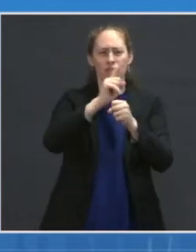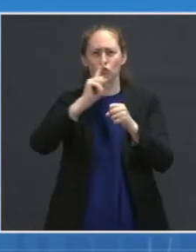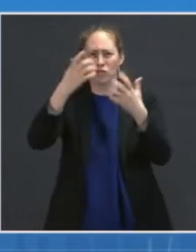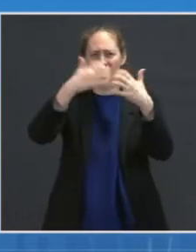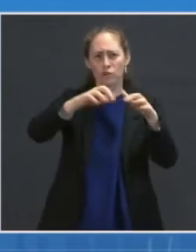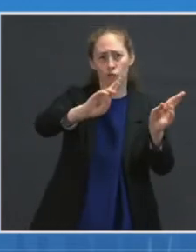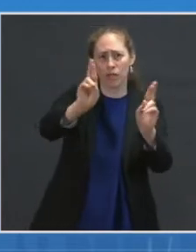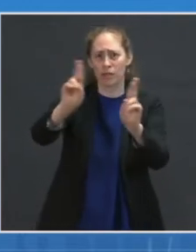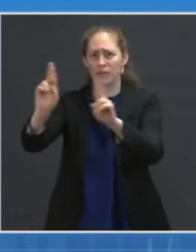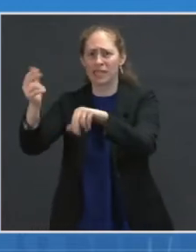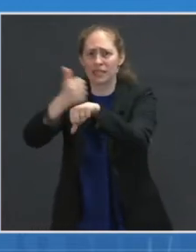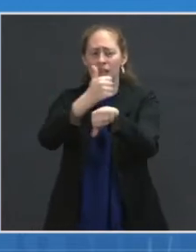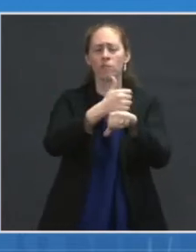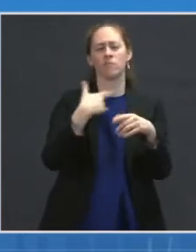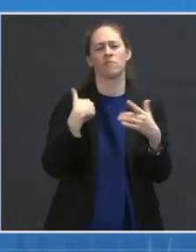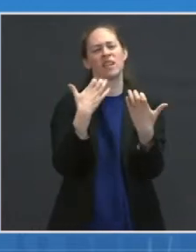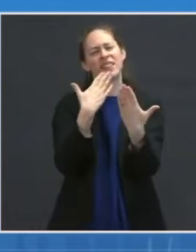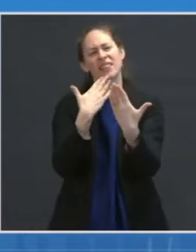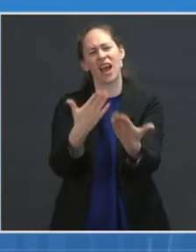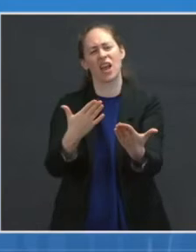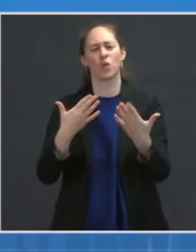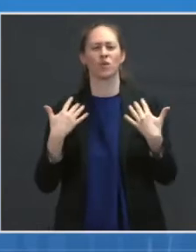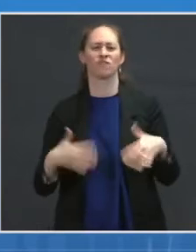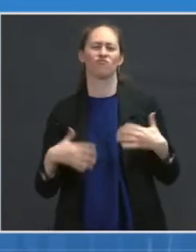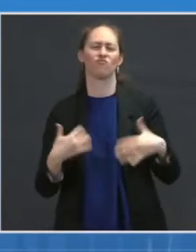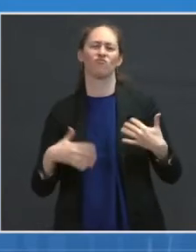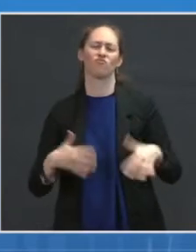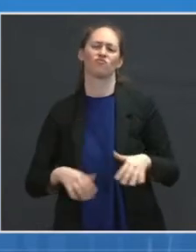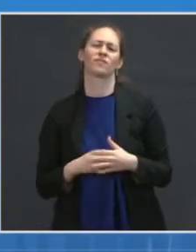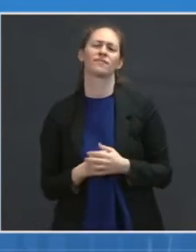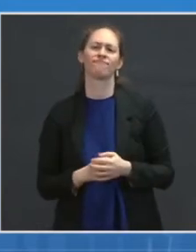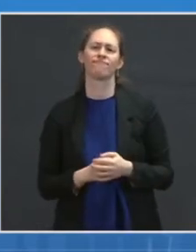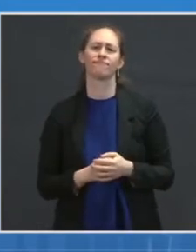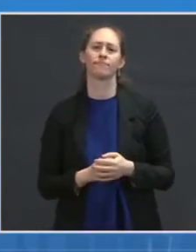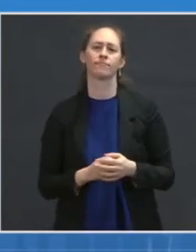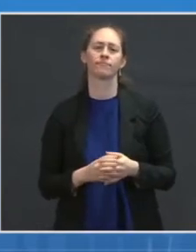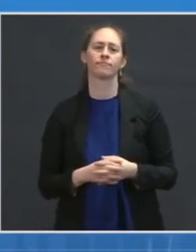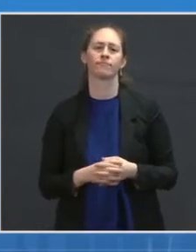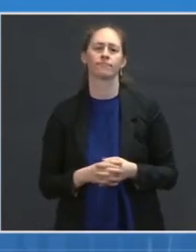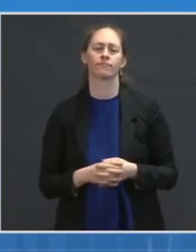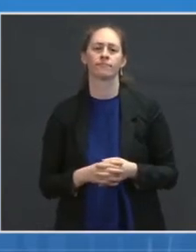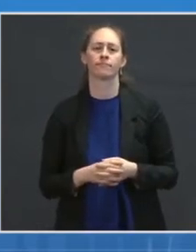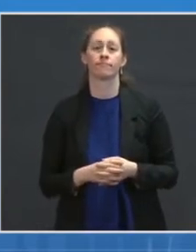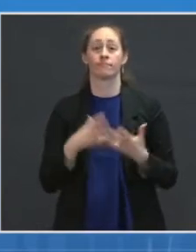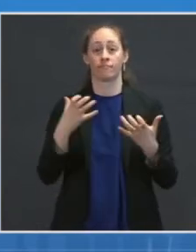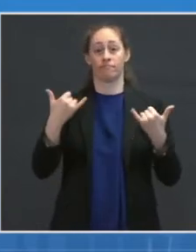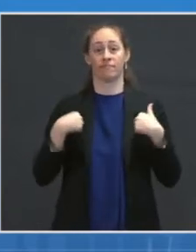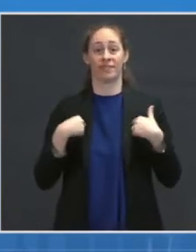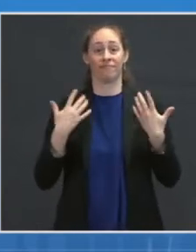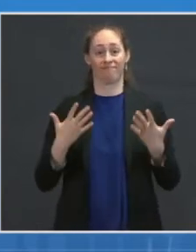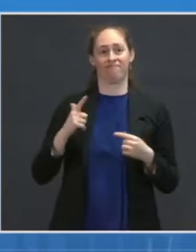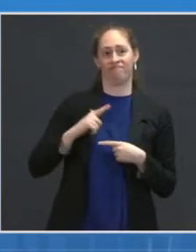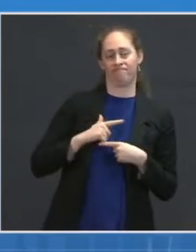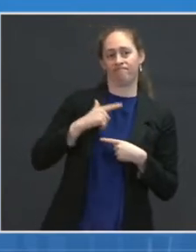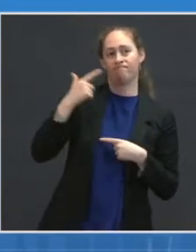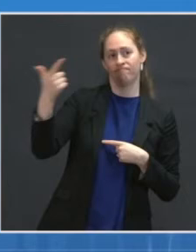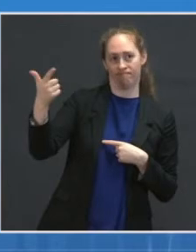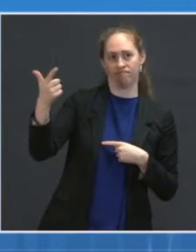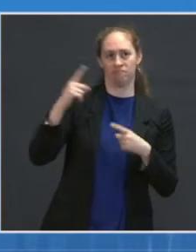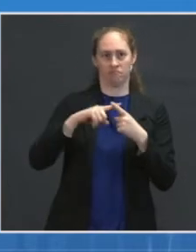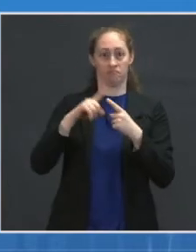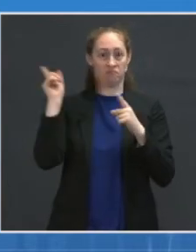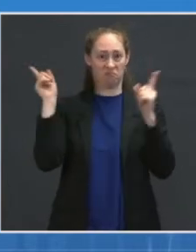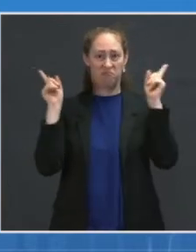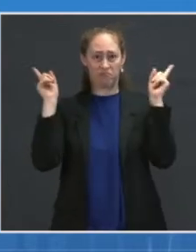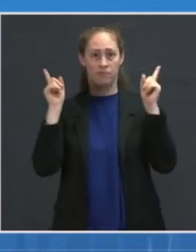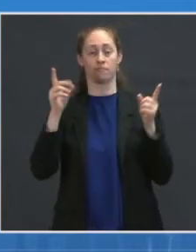I'll be happy to answer any questions about this topic, but before we turn it over to Dr. Walensky and Dr. Fauci, I do want to briefly touch